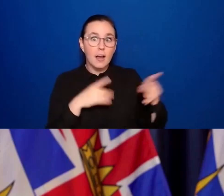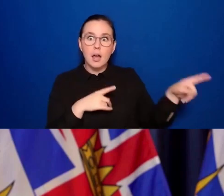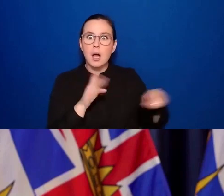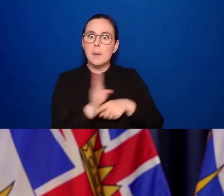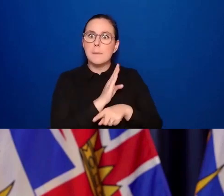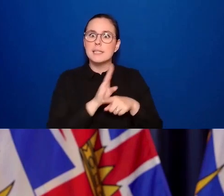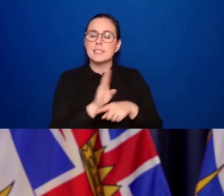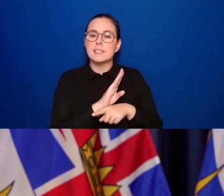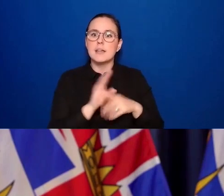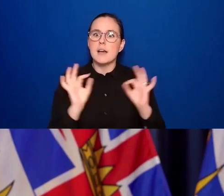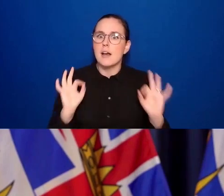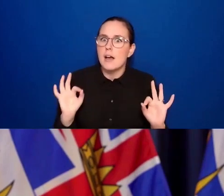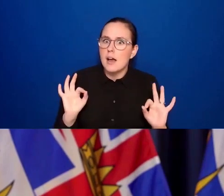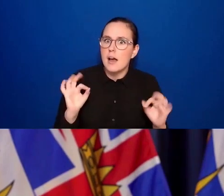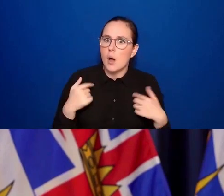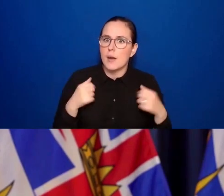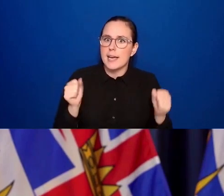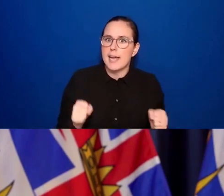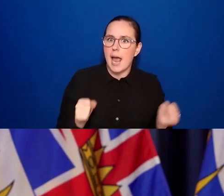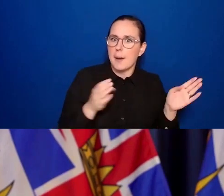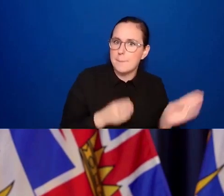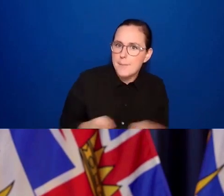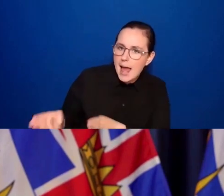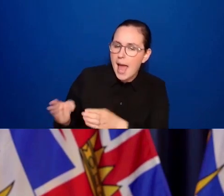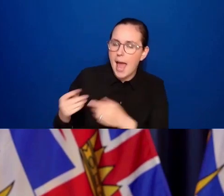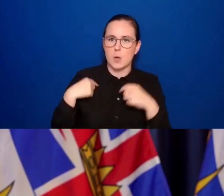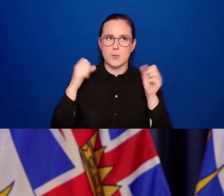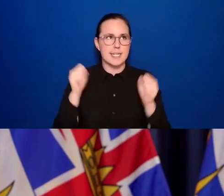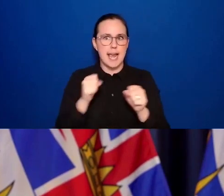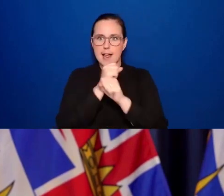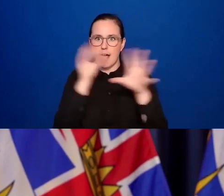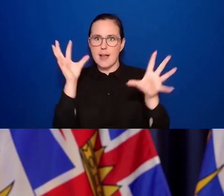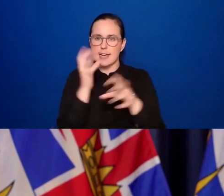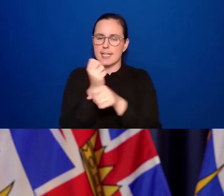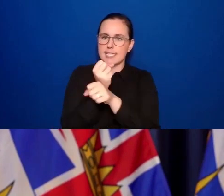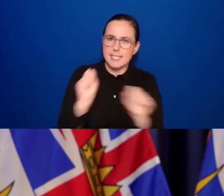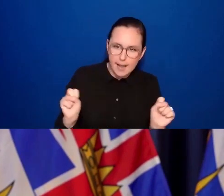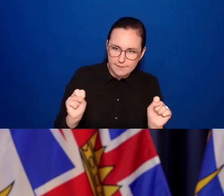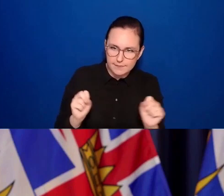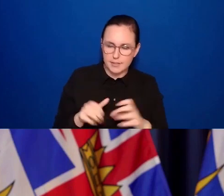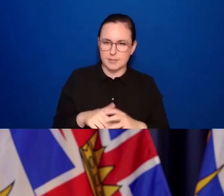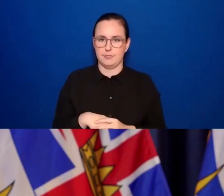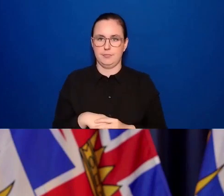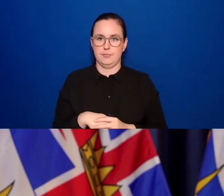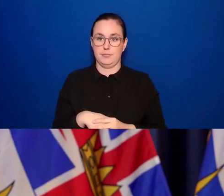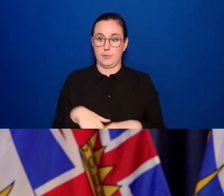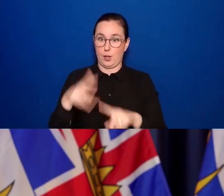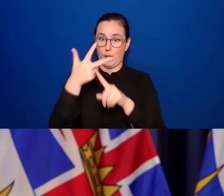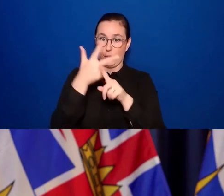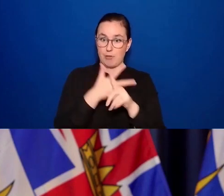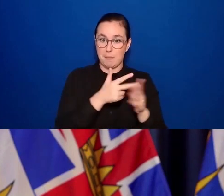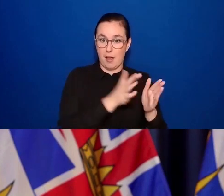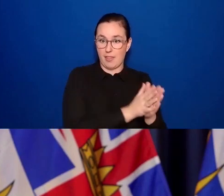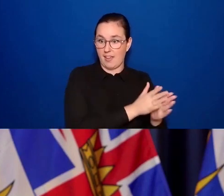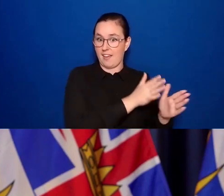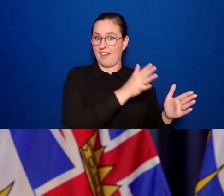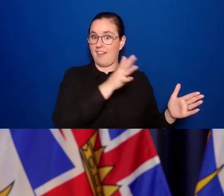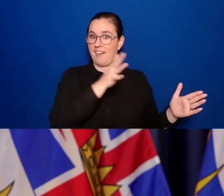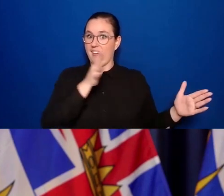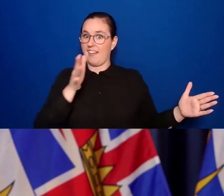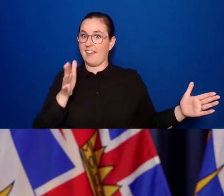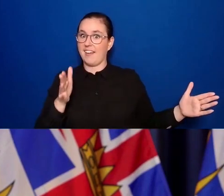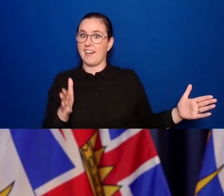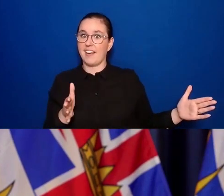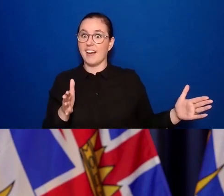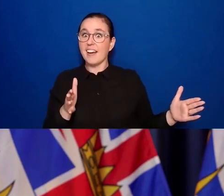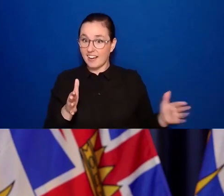certainty what the future holds. Well, here we are three months later and the future is still bright, but we have taken a side road or